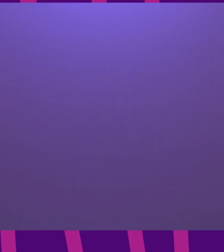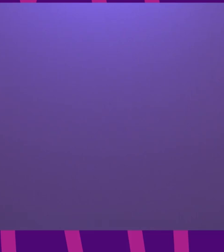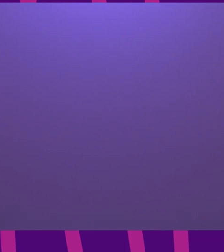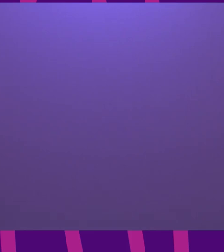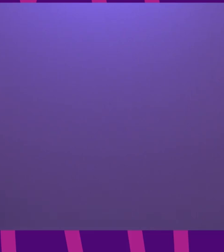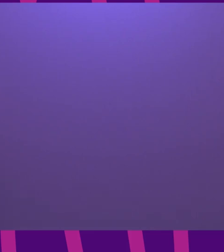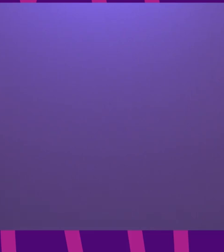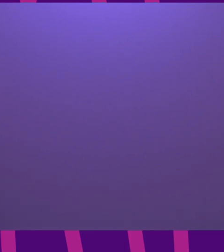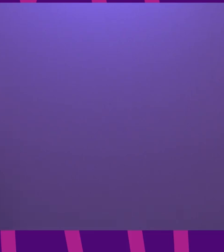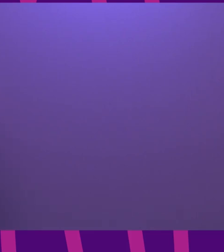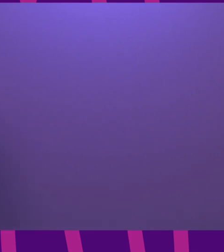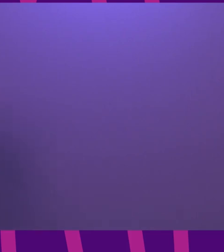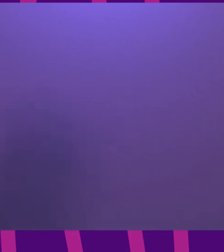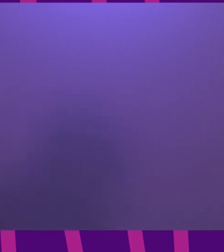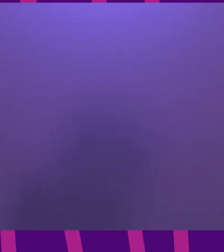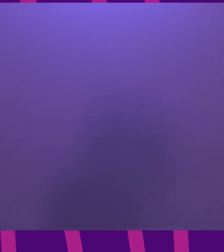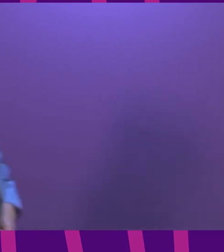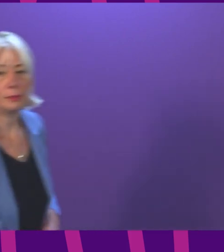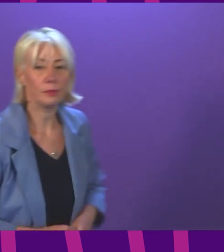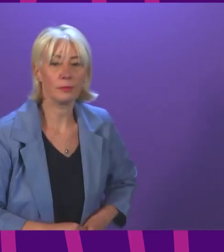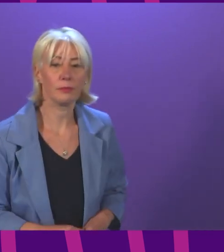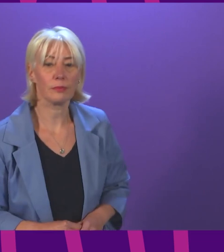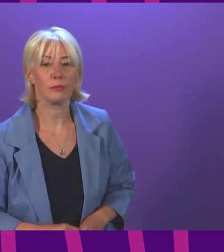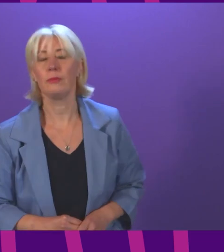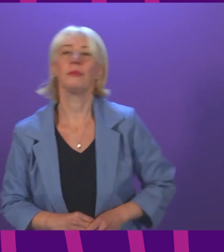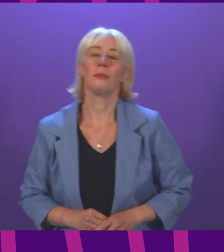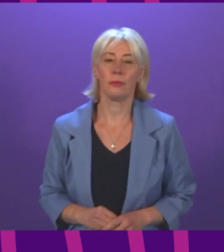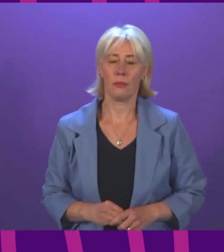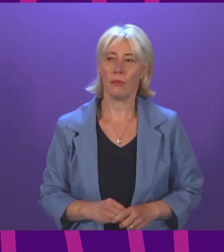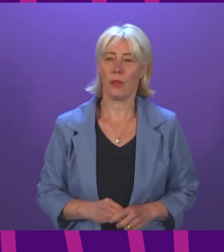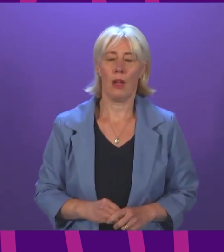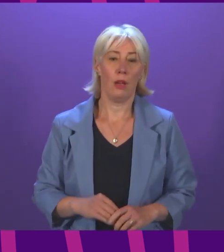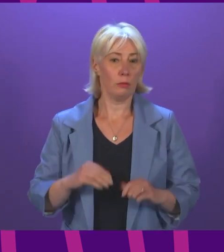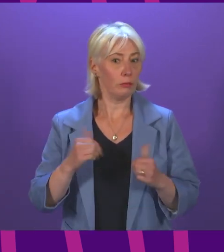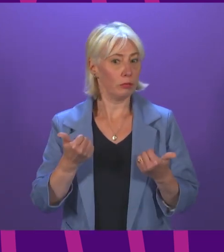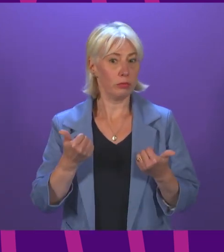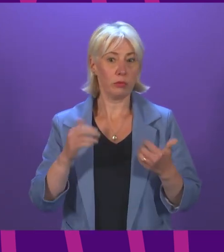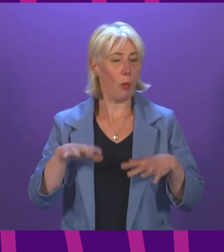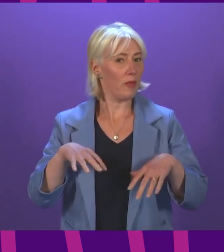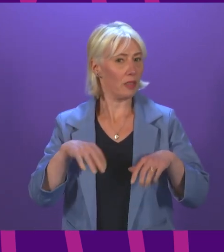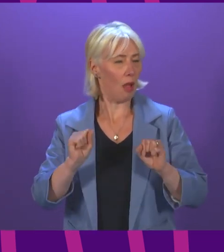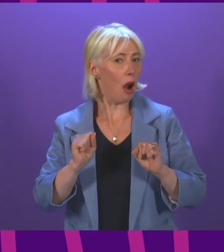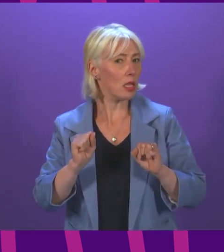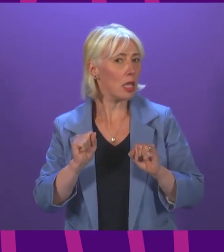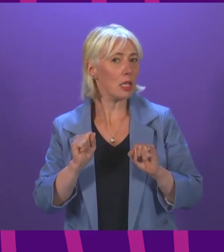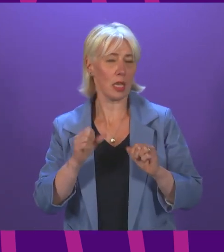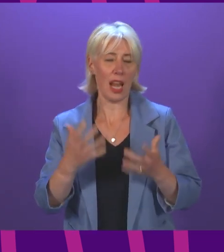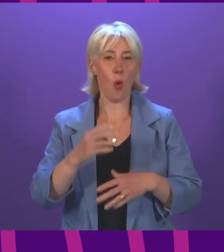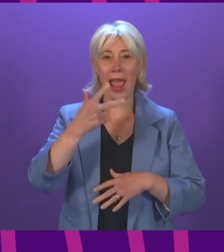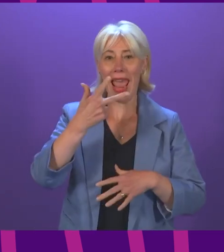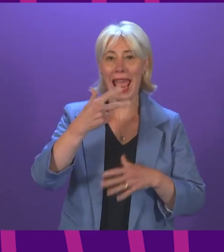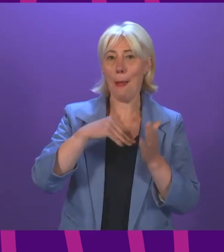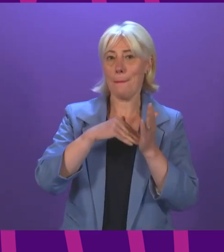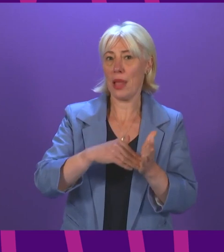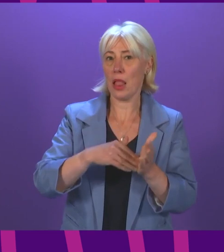vaccine. We have now administered an incredible 8 million vaccine doses across Scotland, which demonstrates the